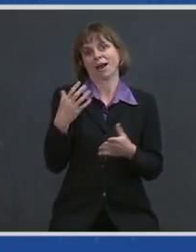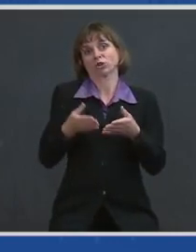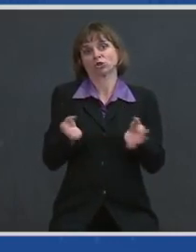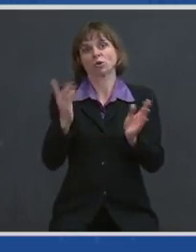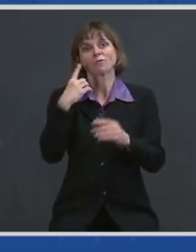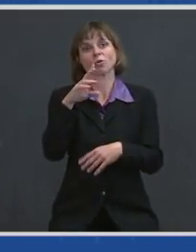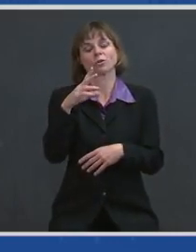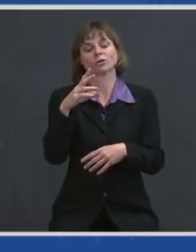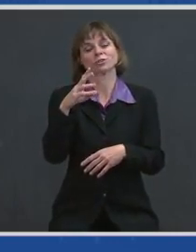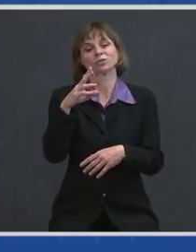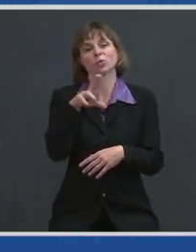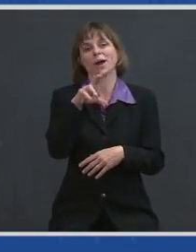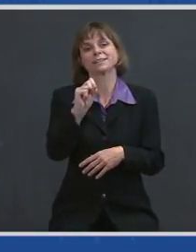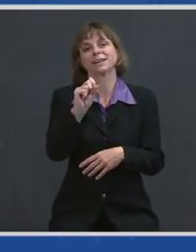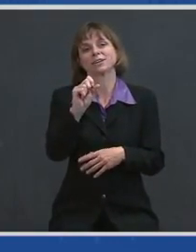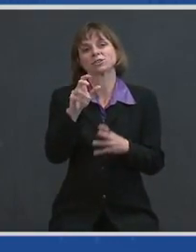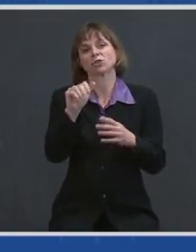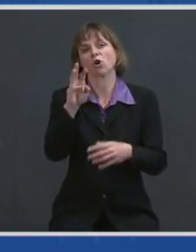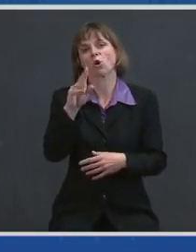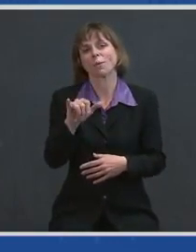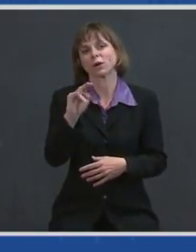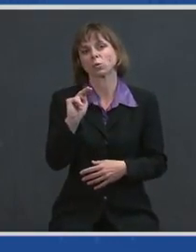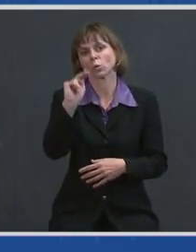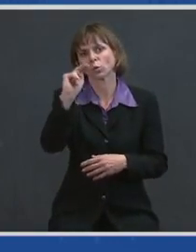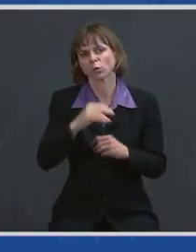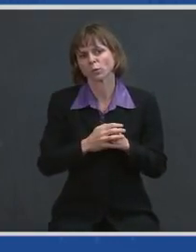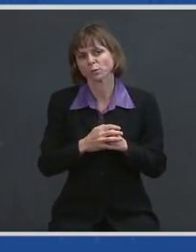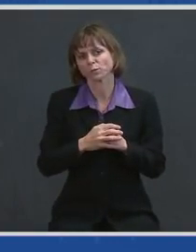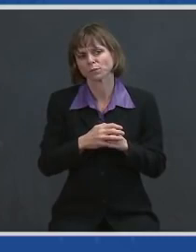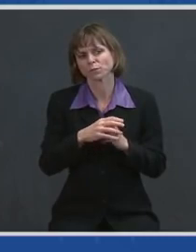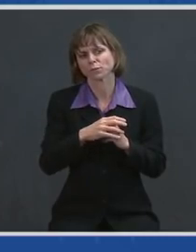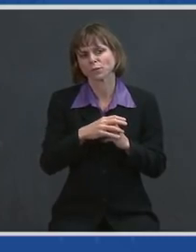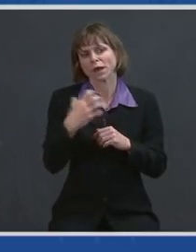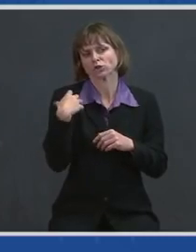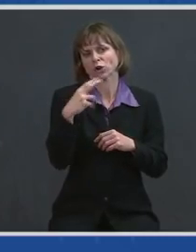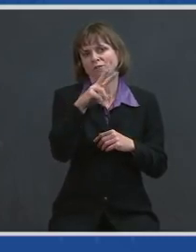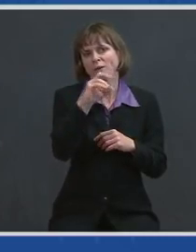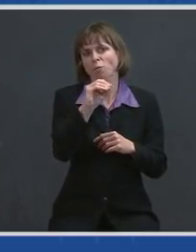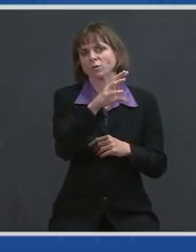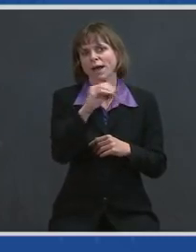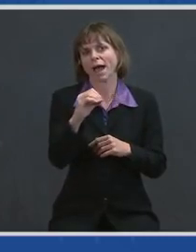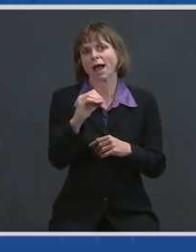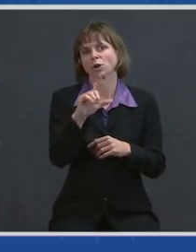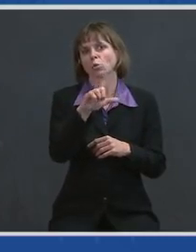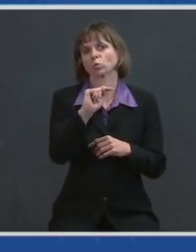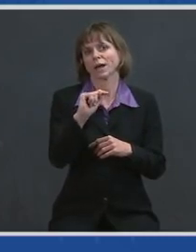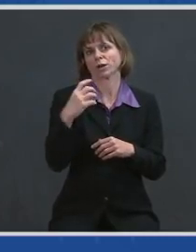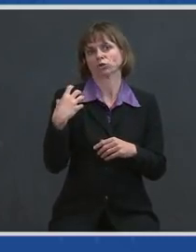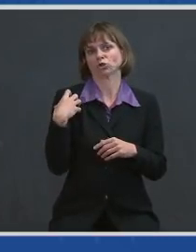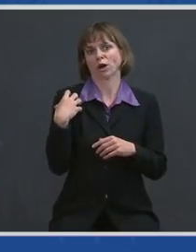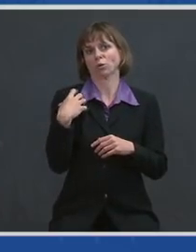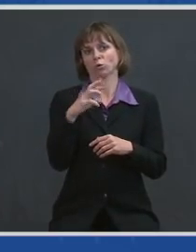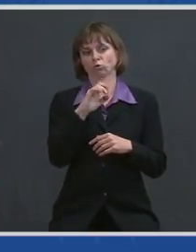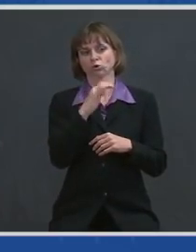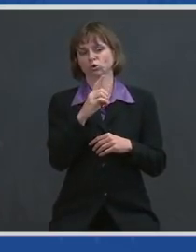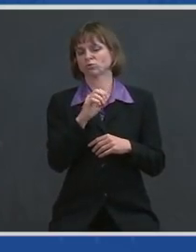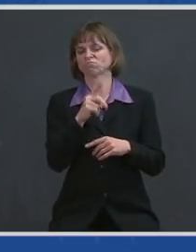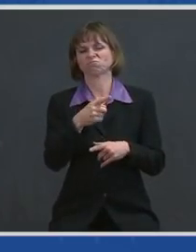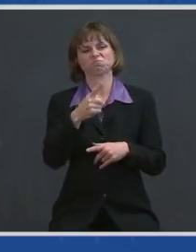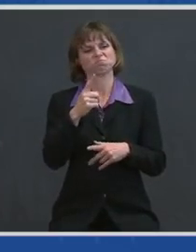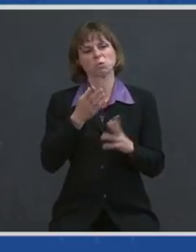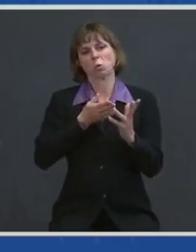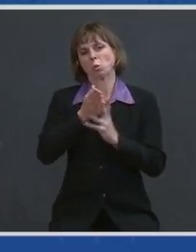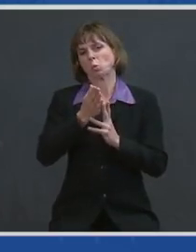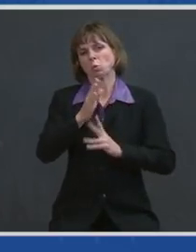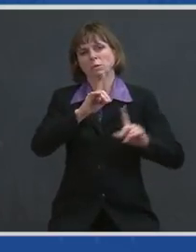States Army North. General Van Ovost and Lieutenant General Richardson have been tested under